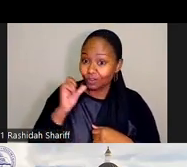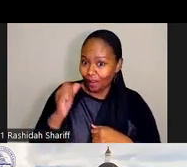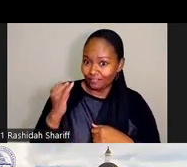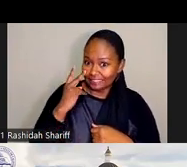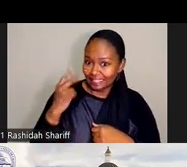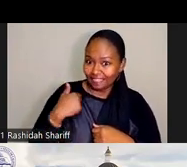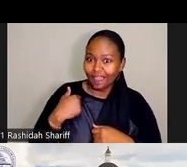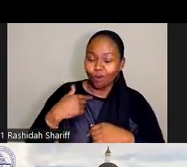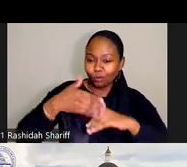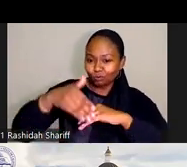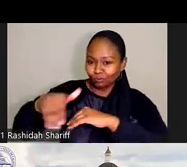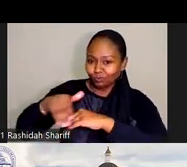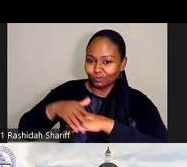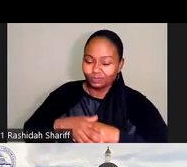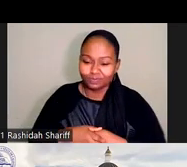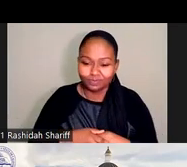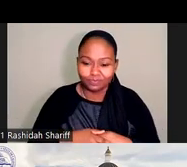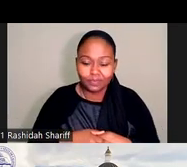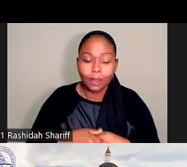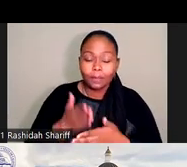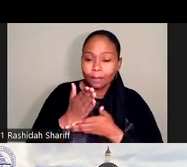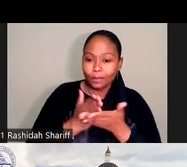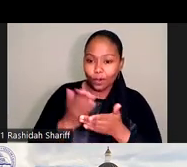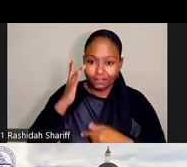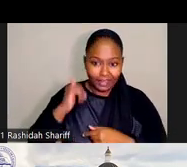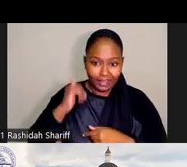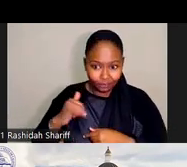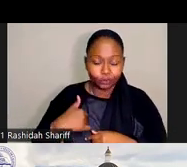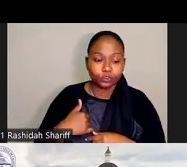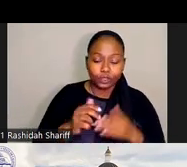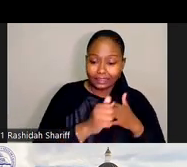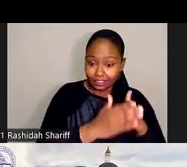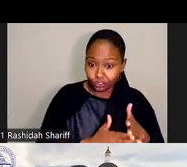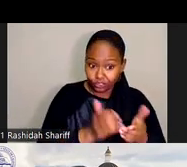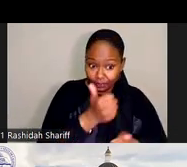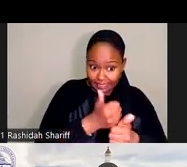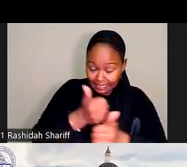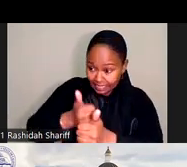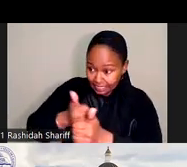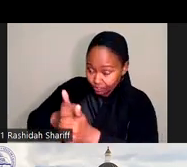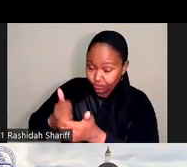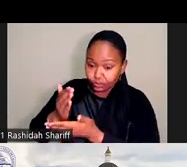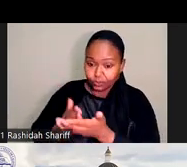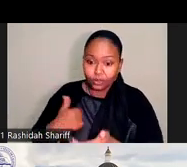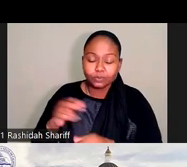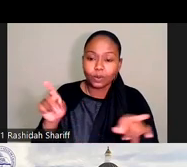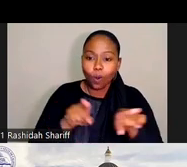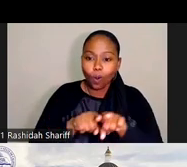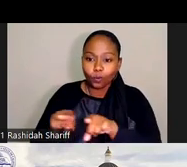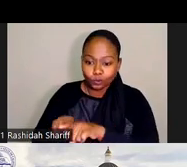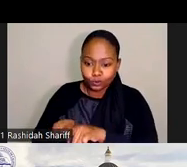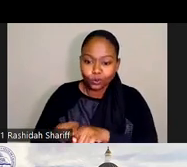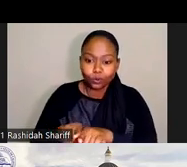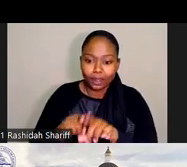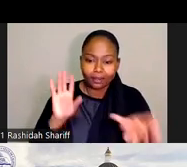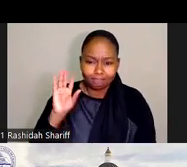we'll send that around. But part of California is not just leadership in each of those pieces, but to also bring it together into